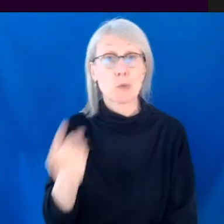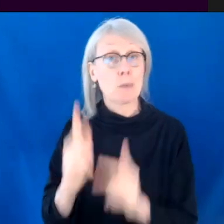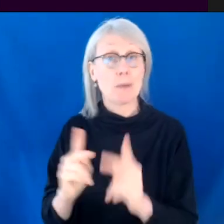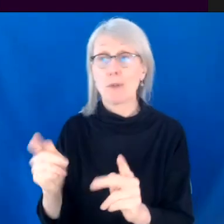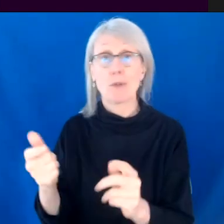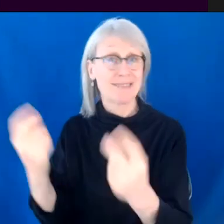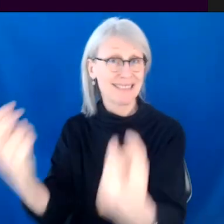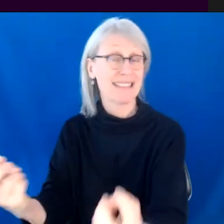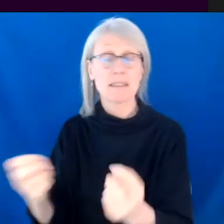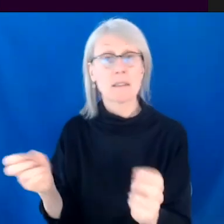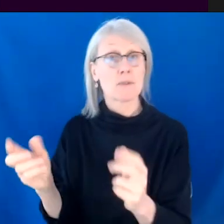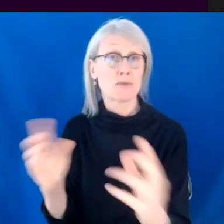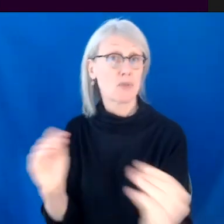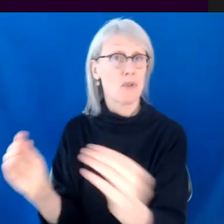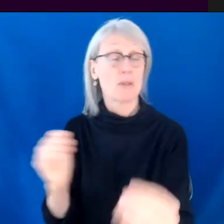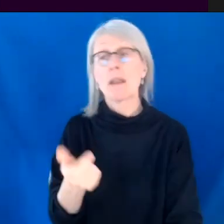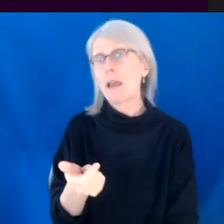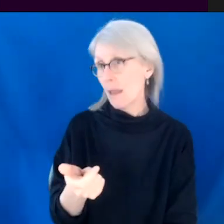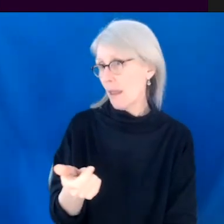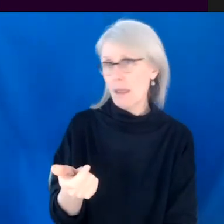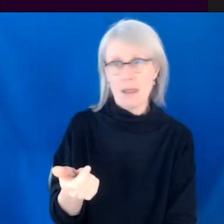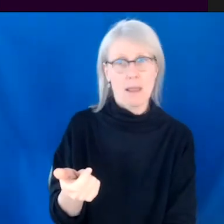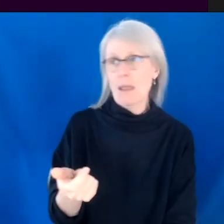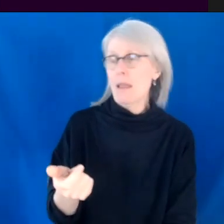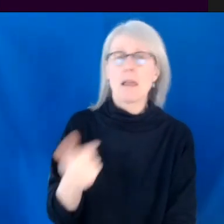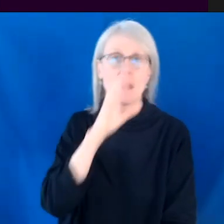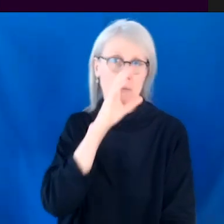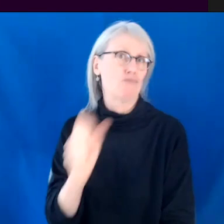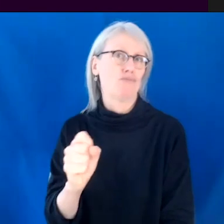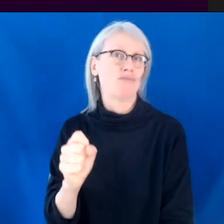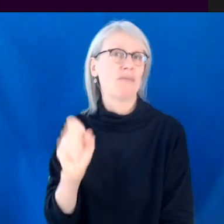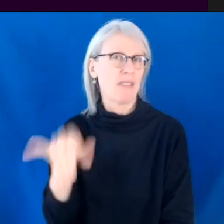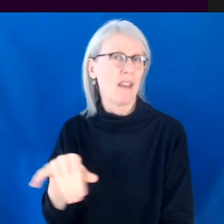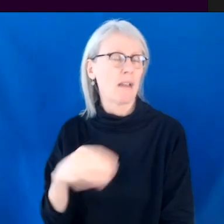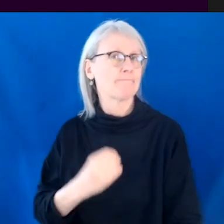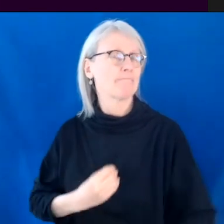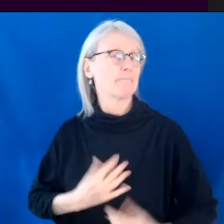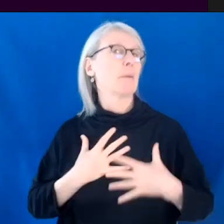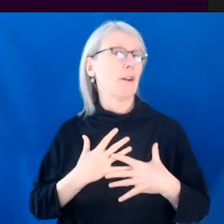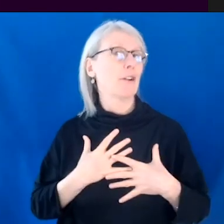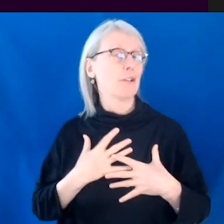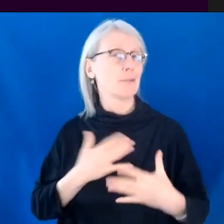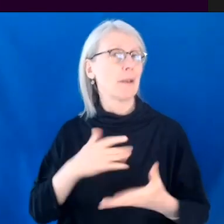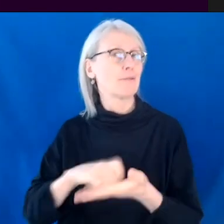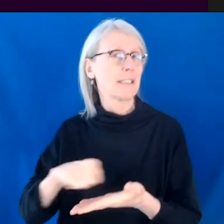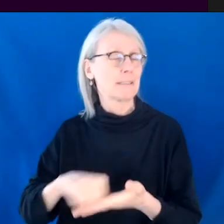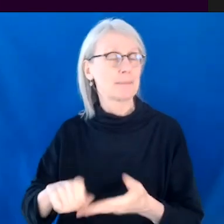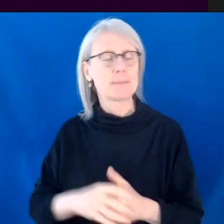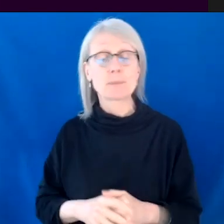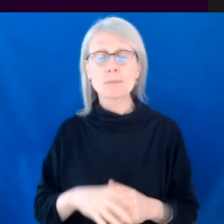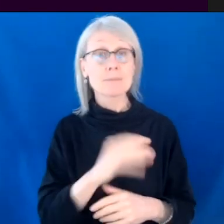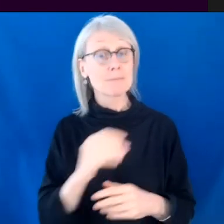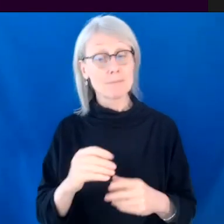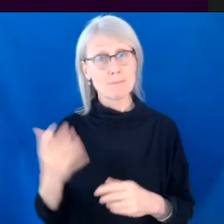that's endlessly entertaining to me. And so I feel like even this work I used to do in production in a way,